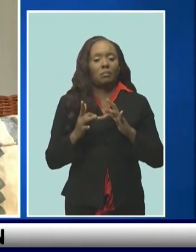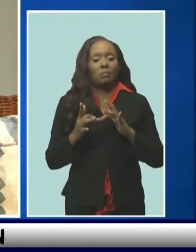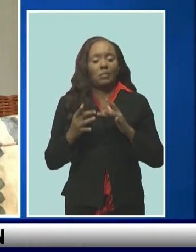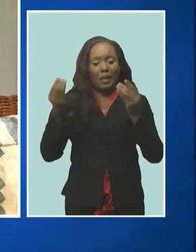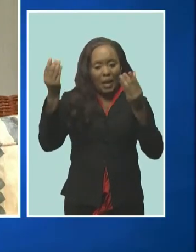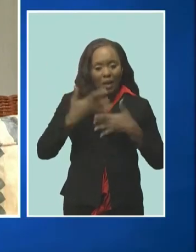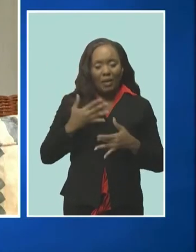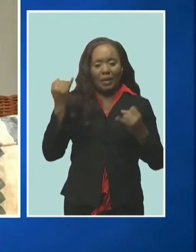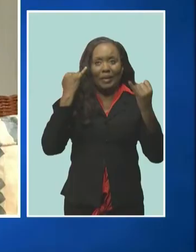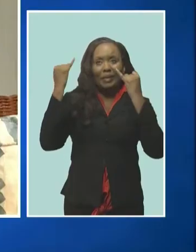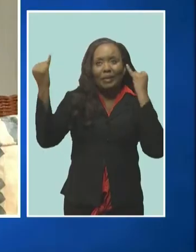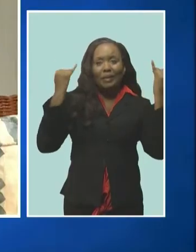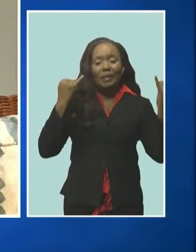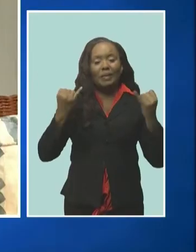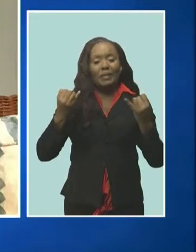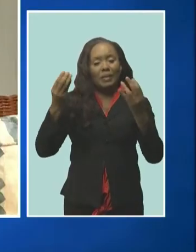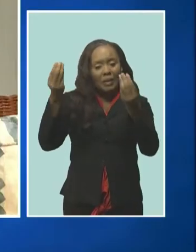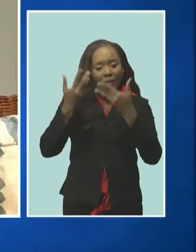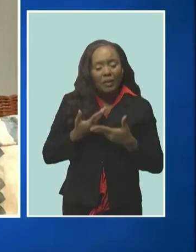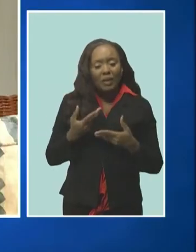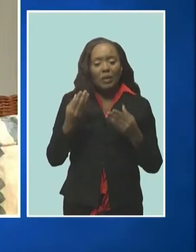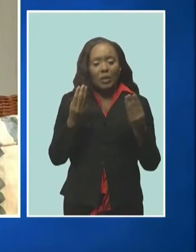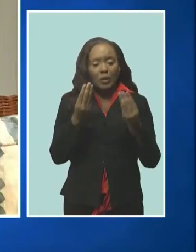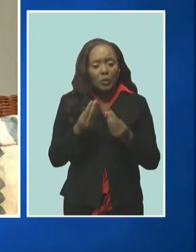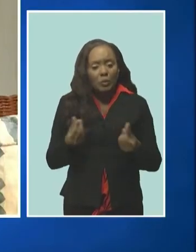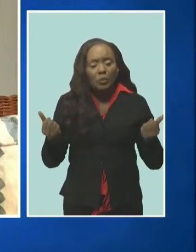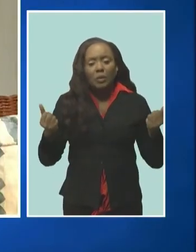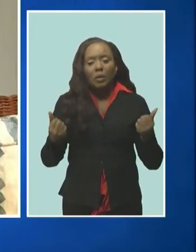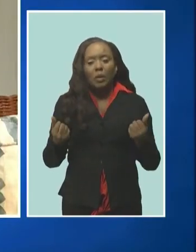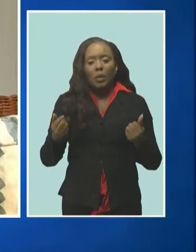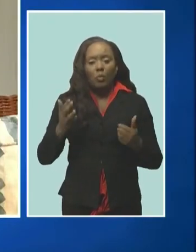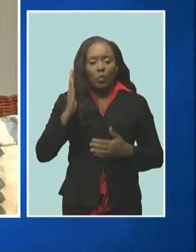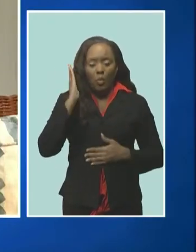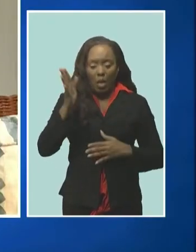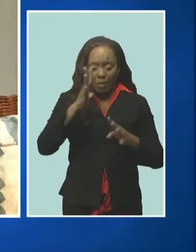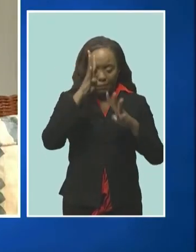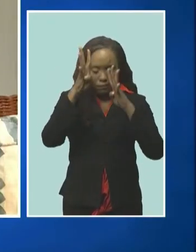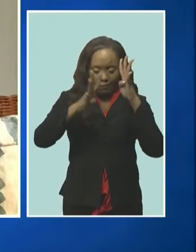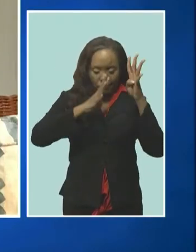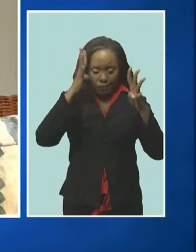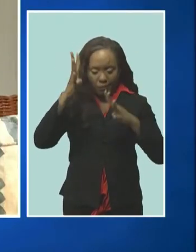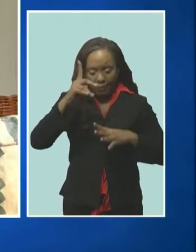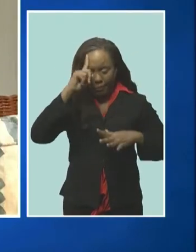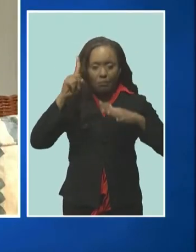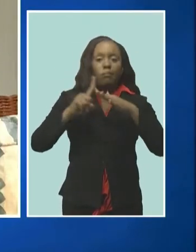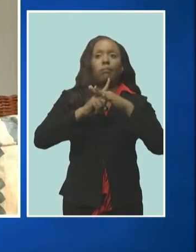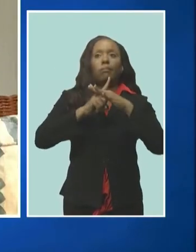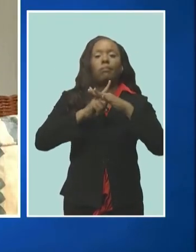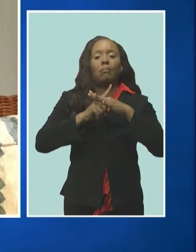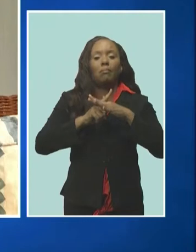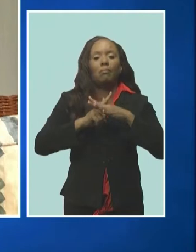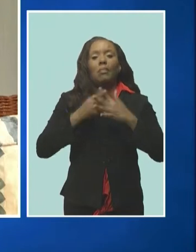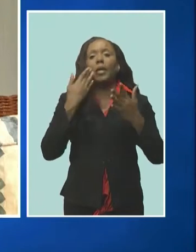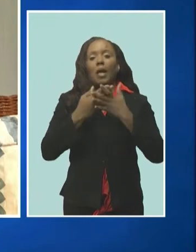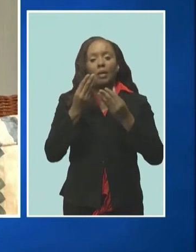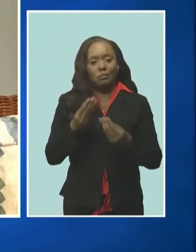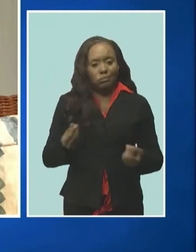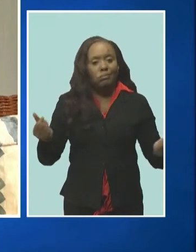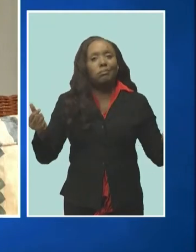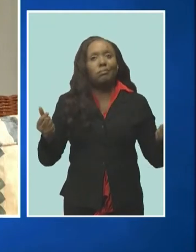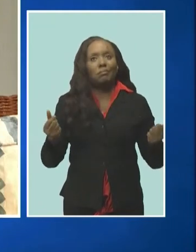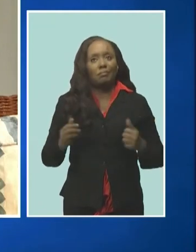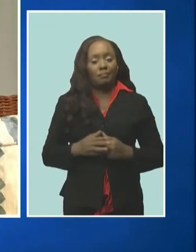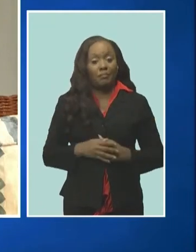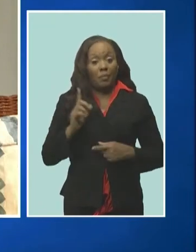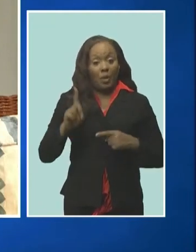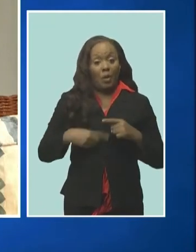solutions so that we can put our heads together together and come up with a raft of recommendations which a conference at